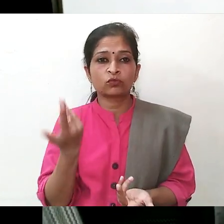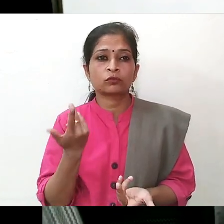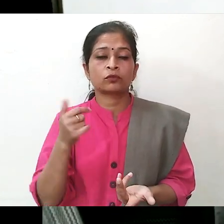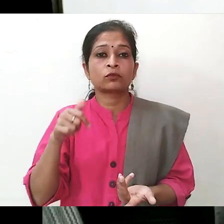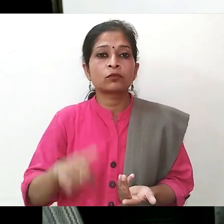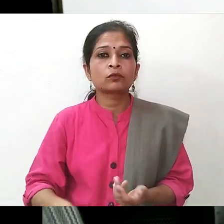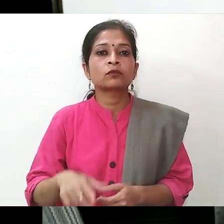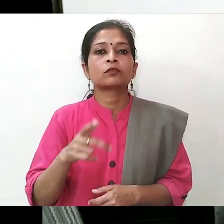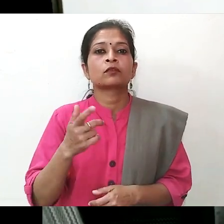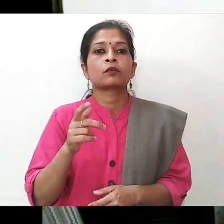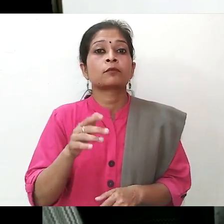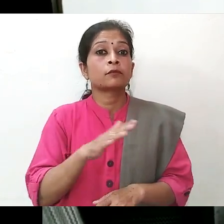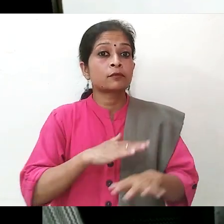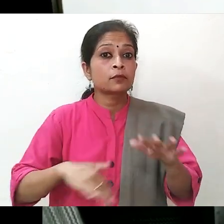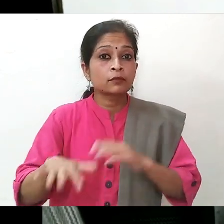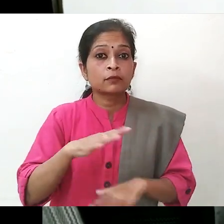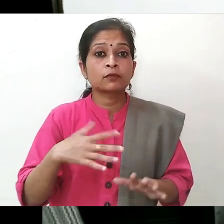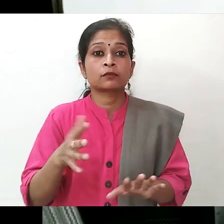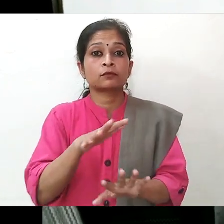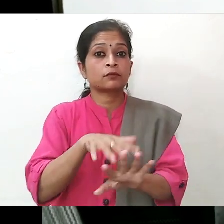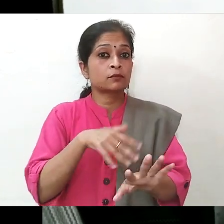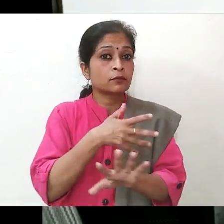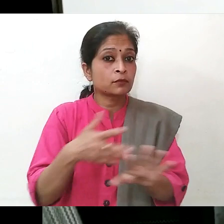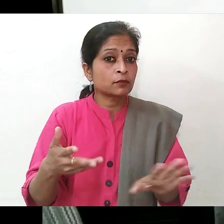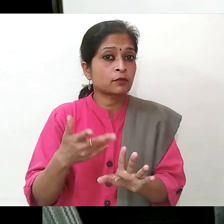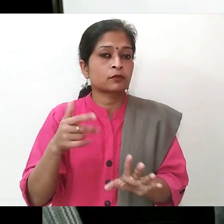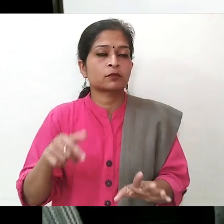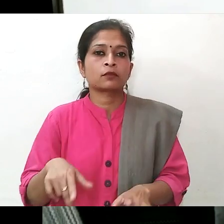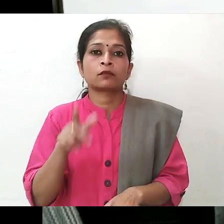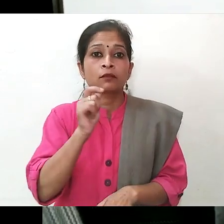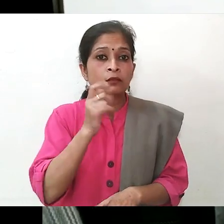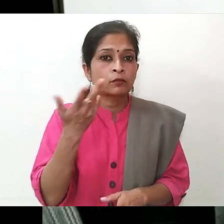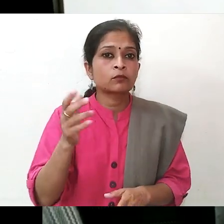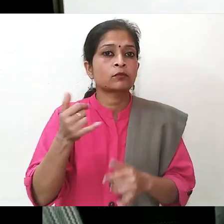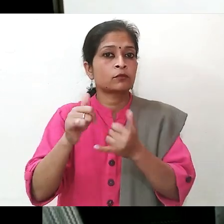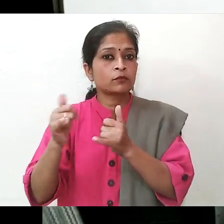planned activities and play.